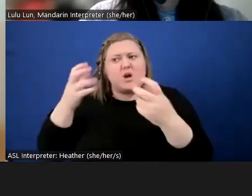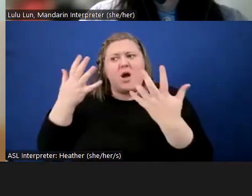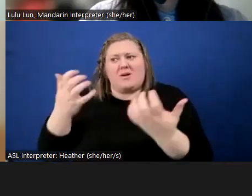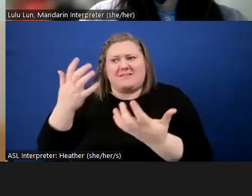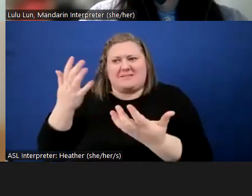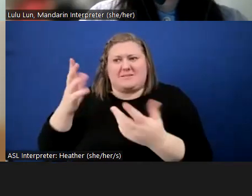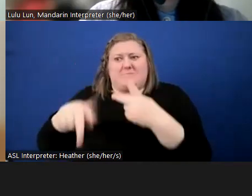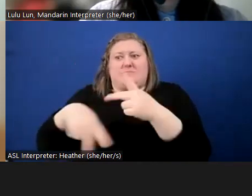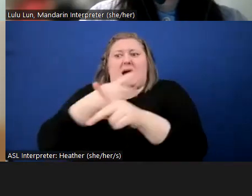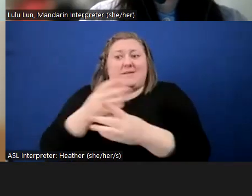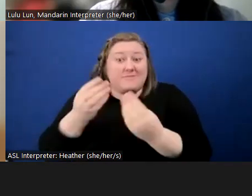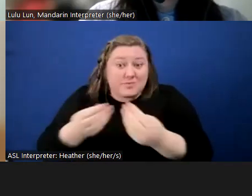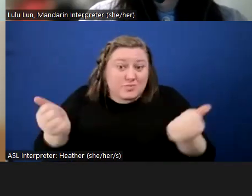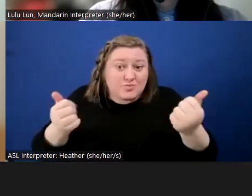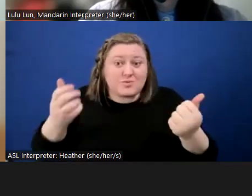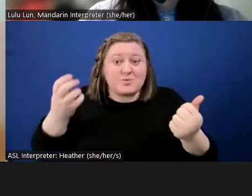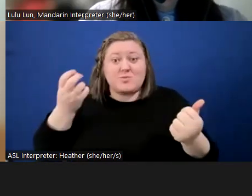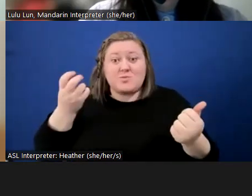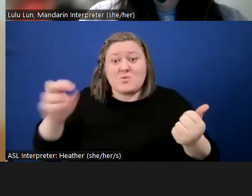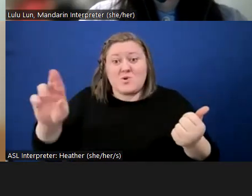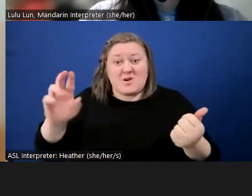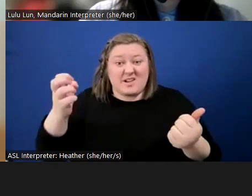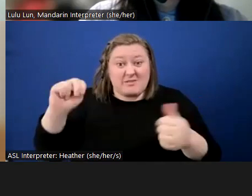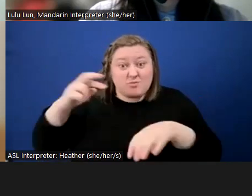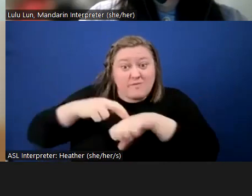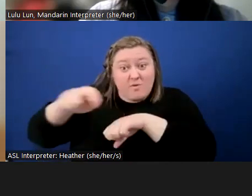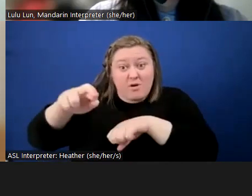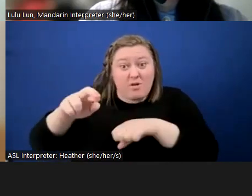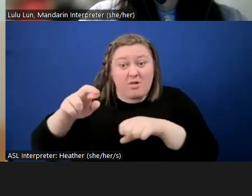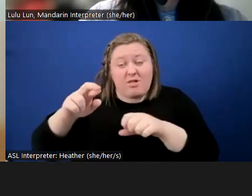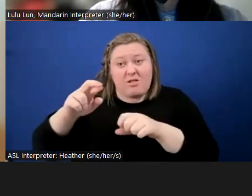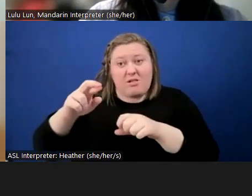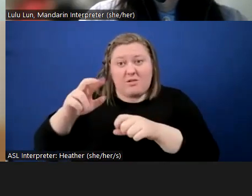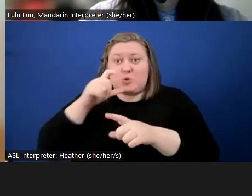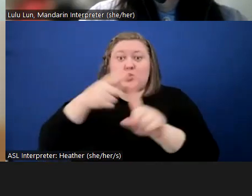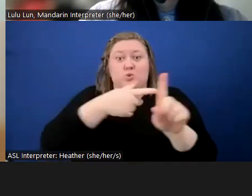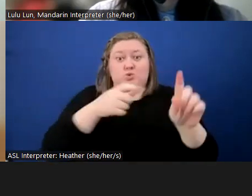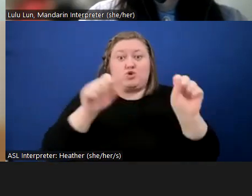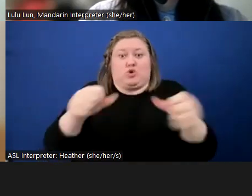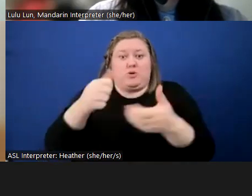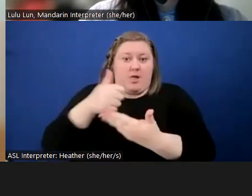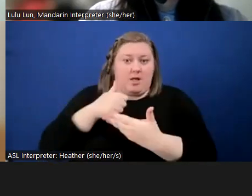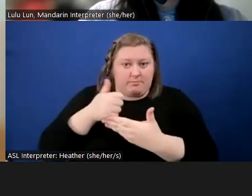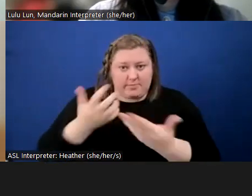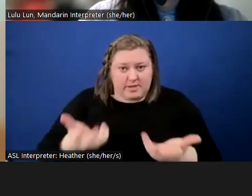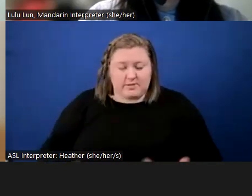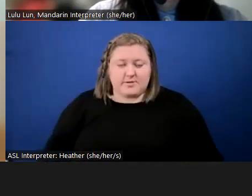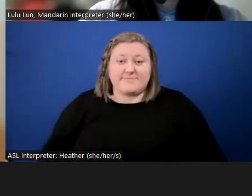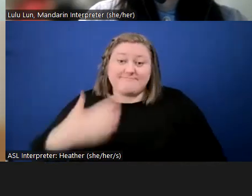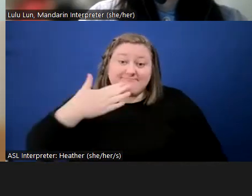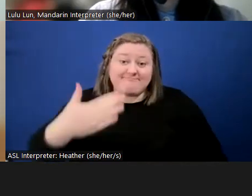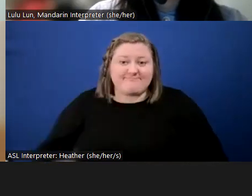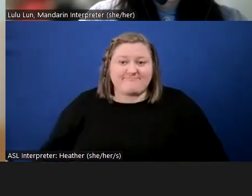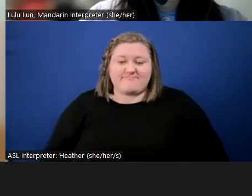of resolution or even a referral to whoever could help us. Thank you.